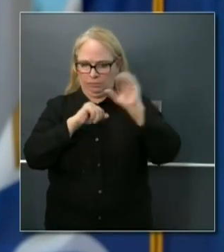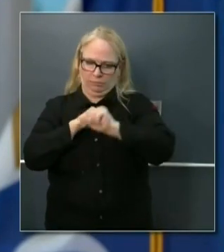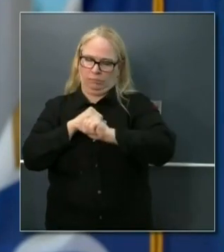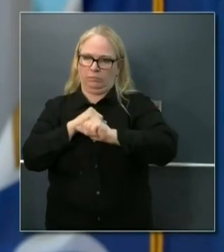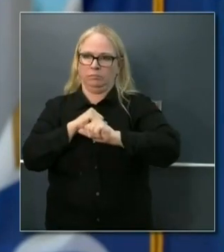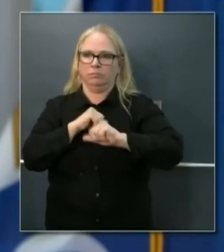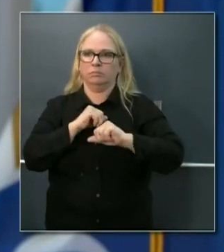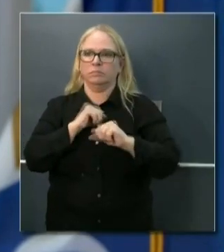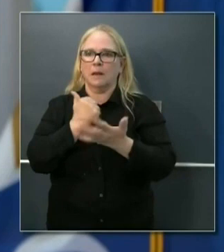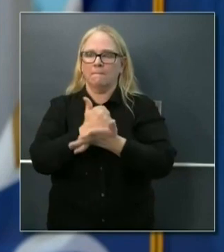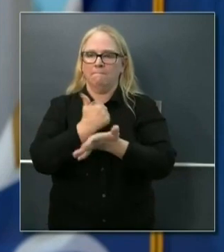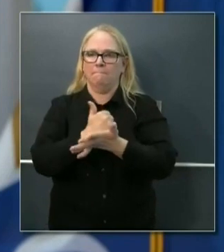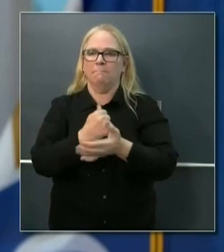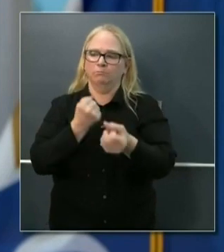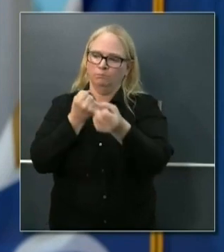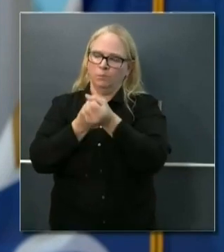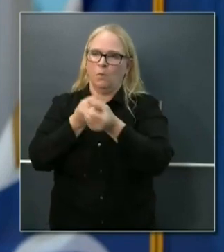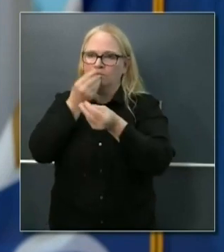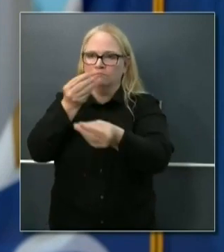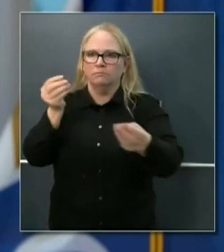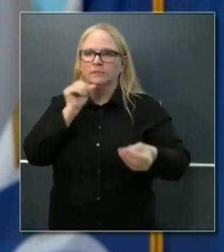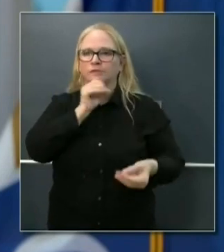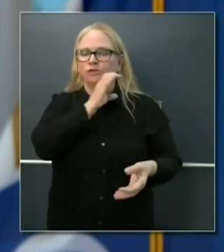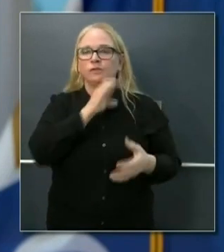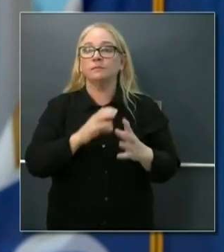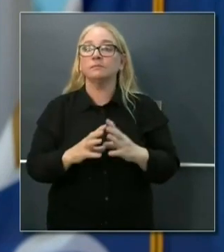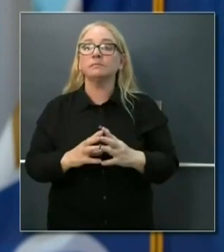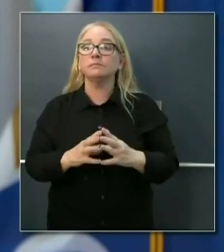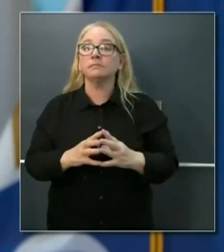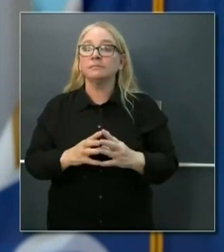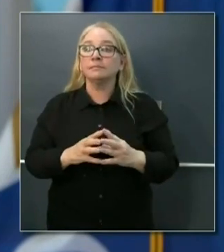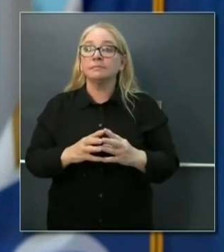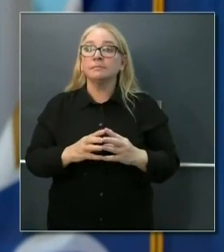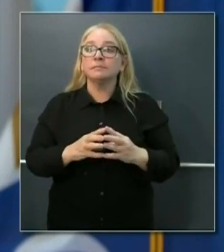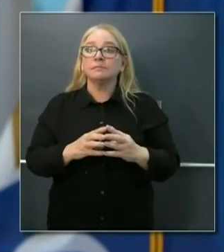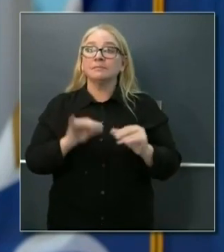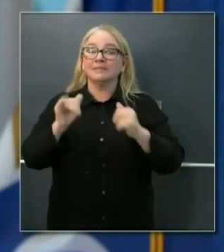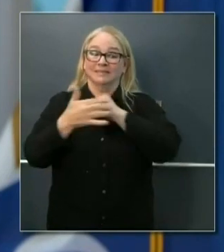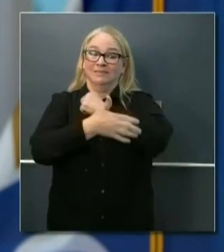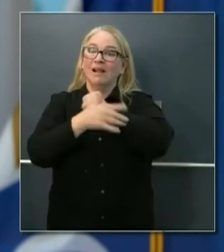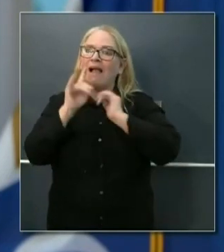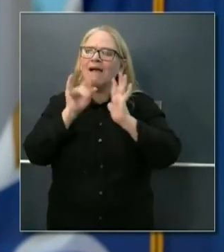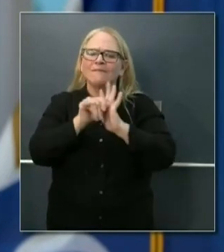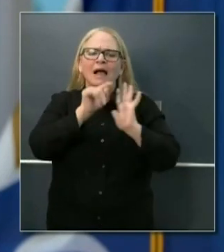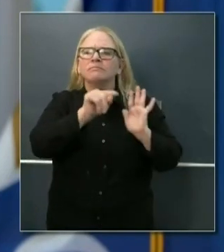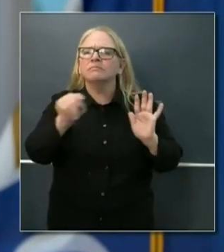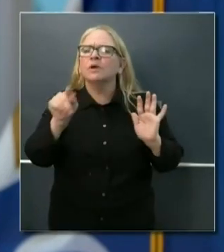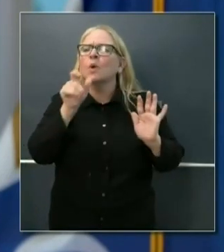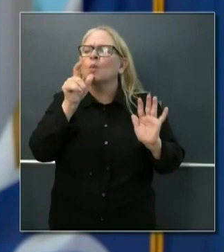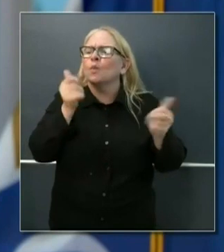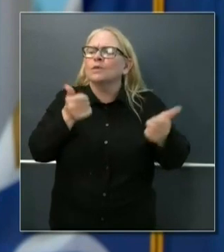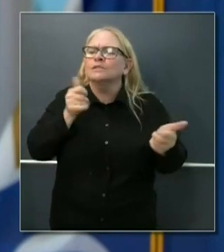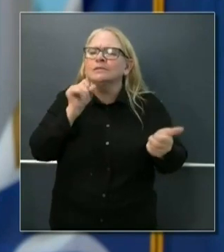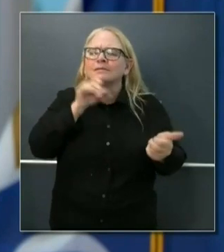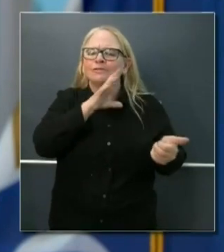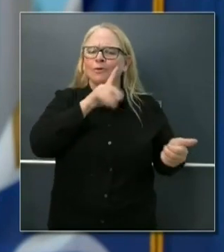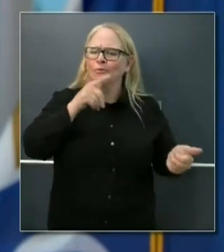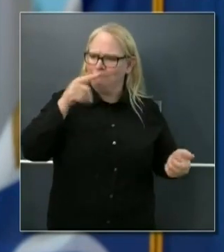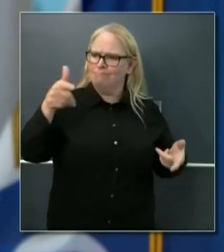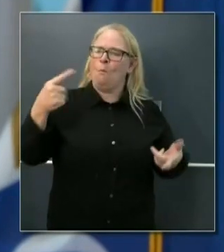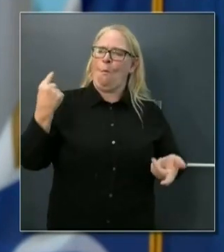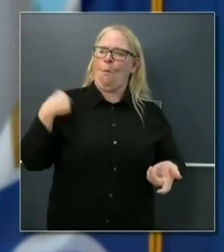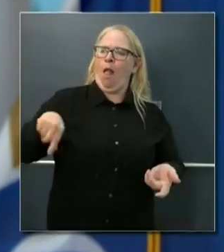counties will identify those seniors that are eligible, and we continue to encourage people to do two things. The local level,